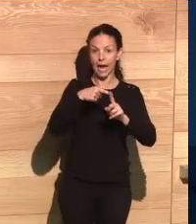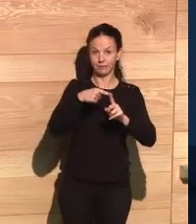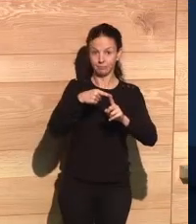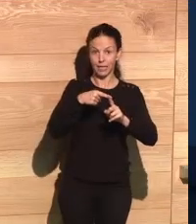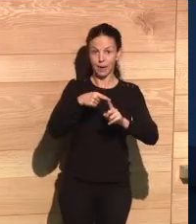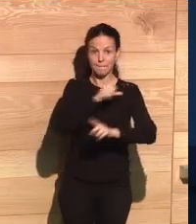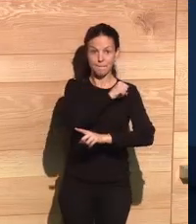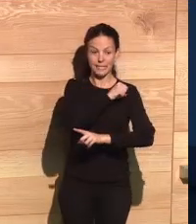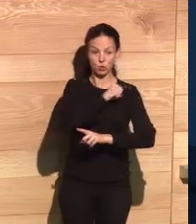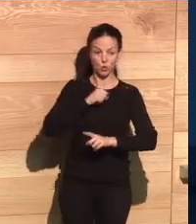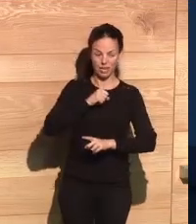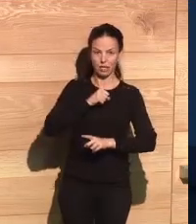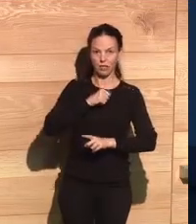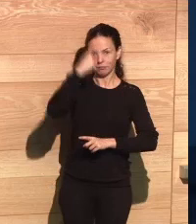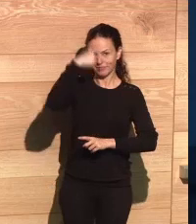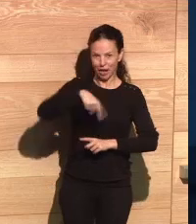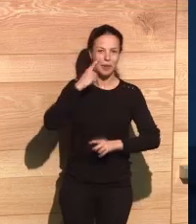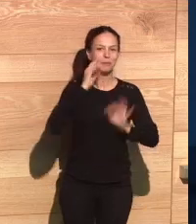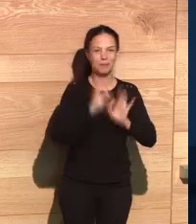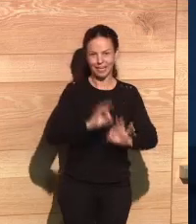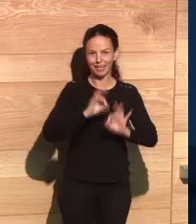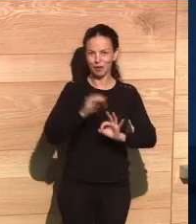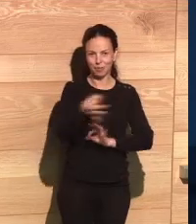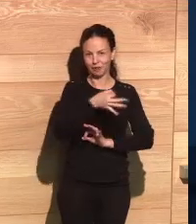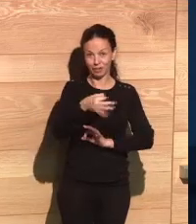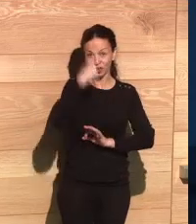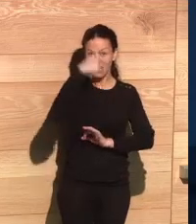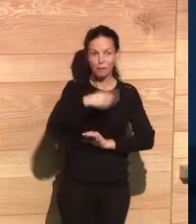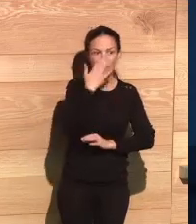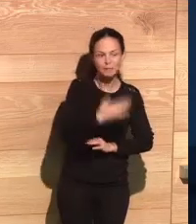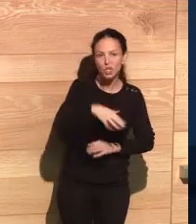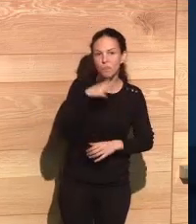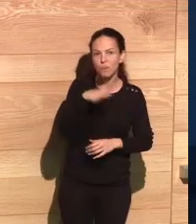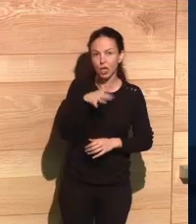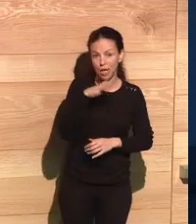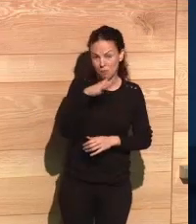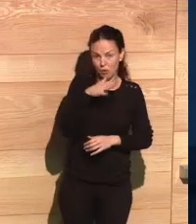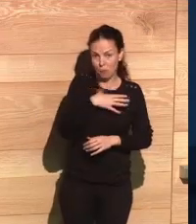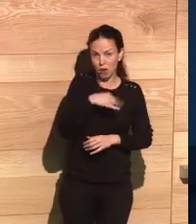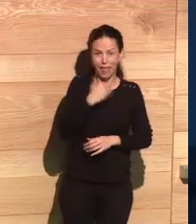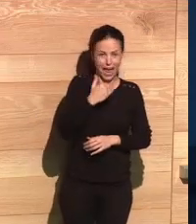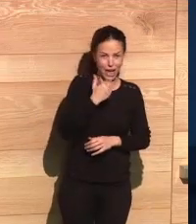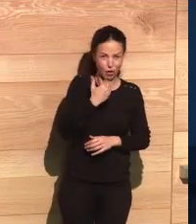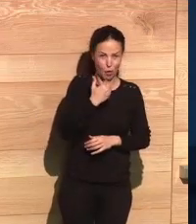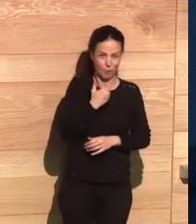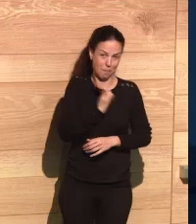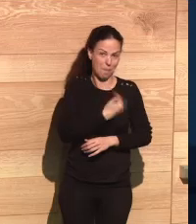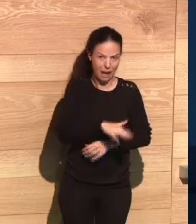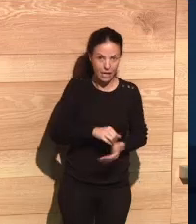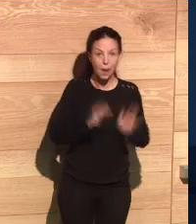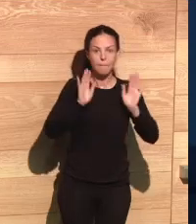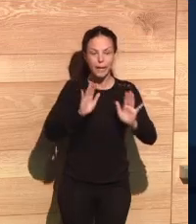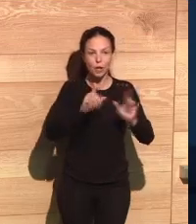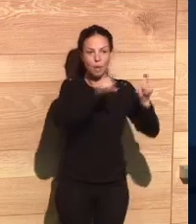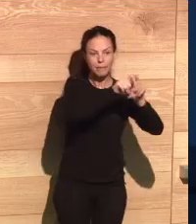ask you to ask your your consent to use the knife and the risks are very clear and